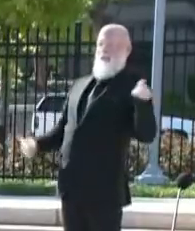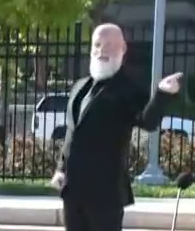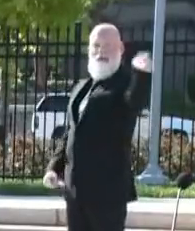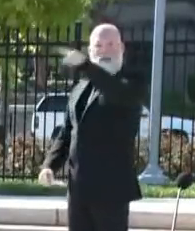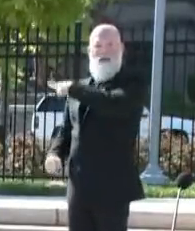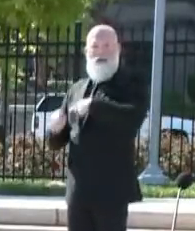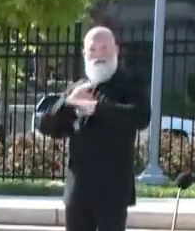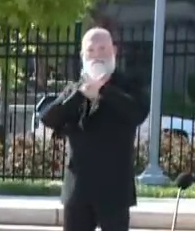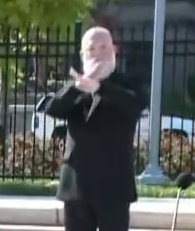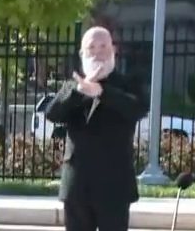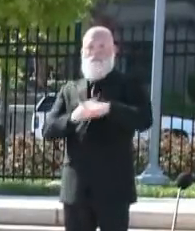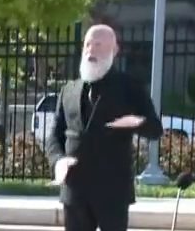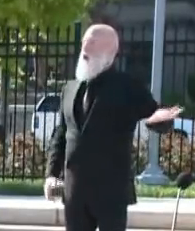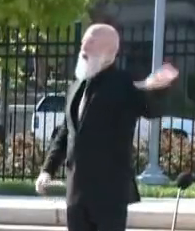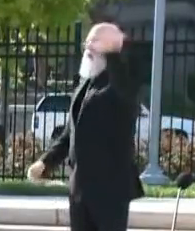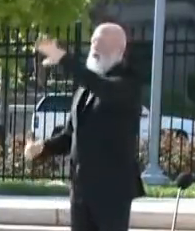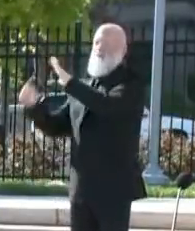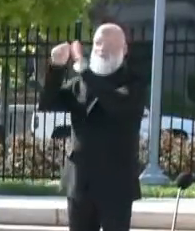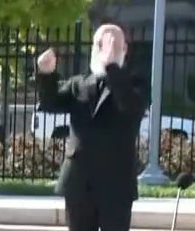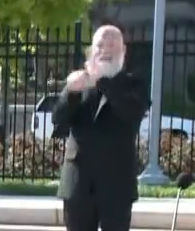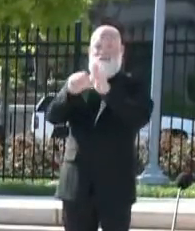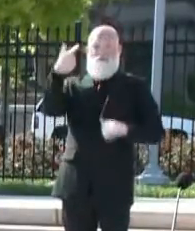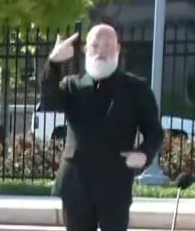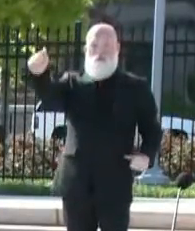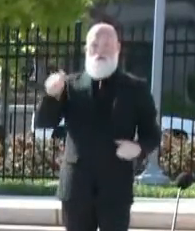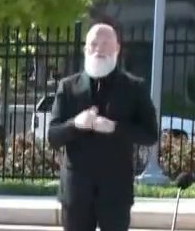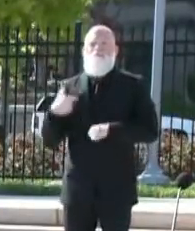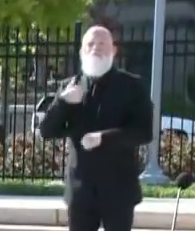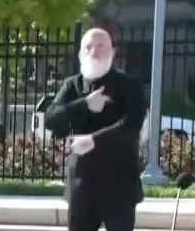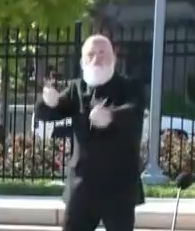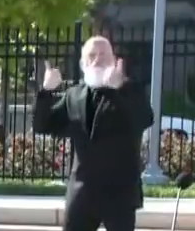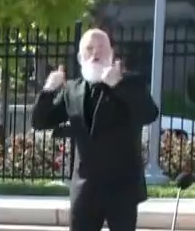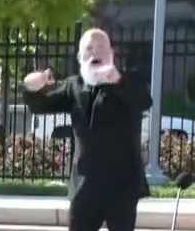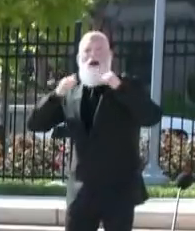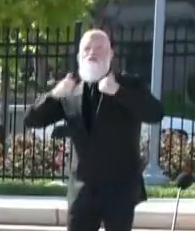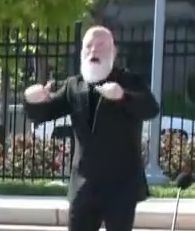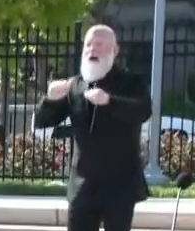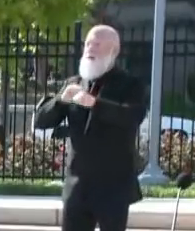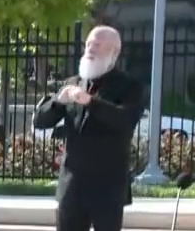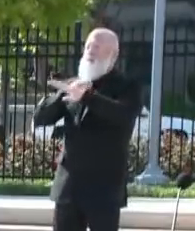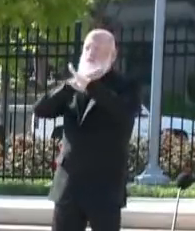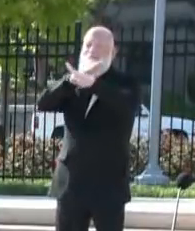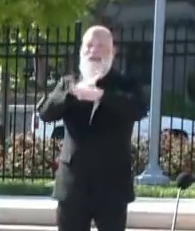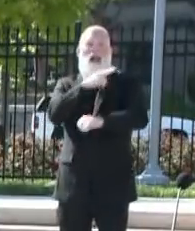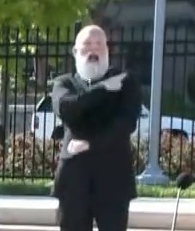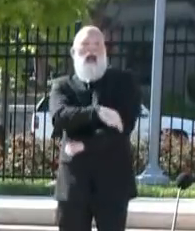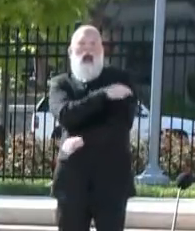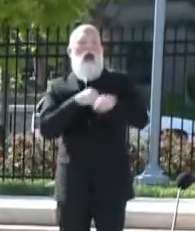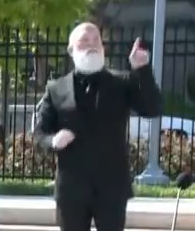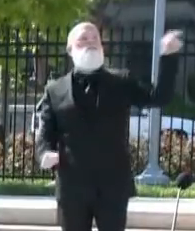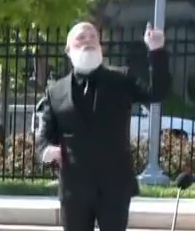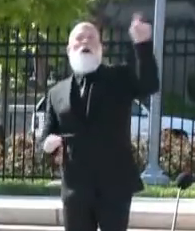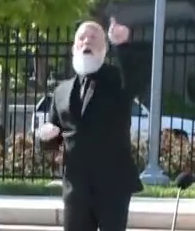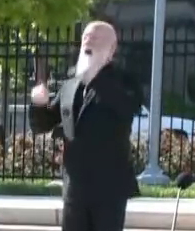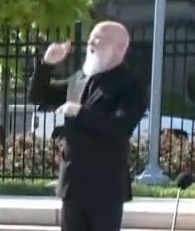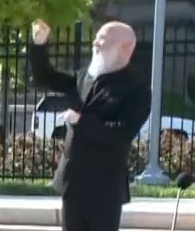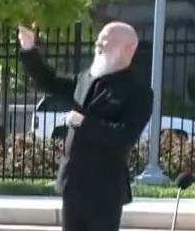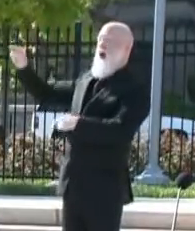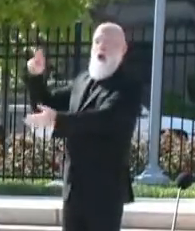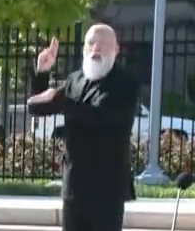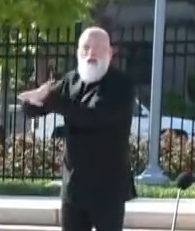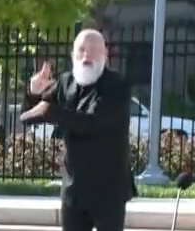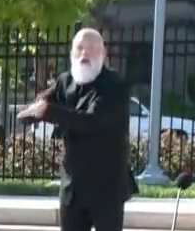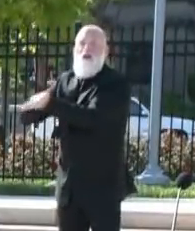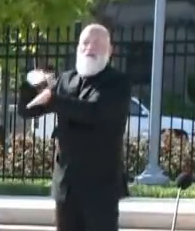taking action to protect our hospitals, to help our medical providers, and prepare for the patient surge